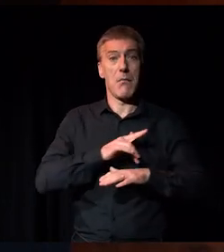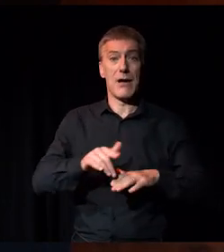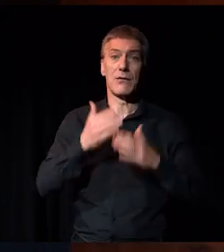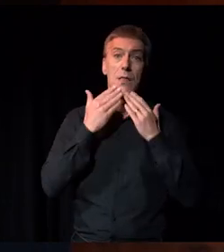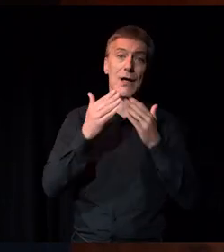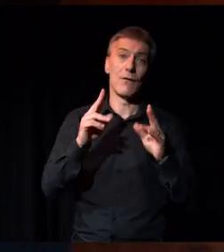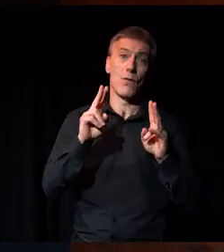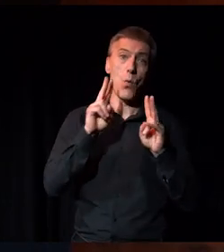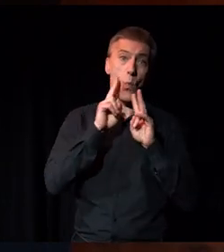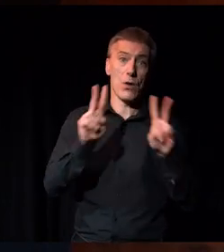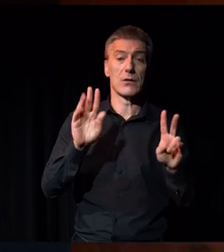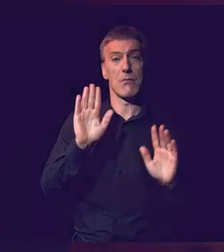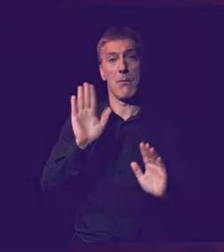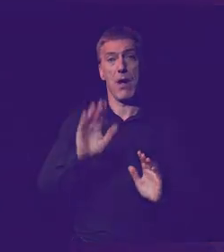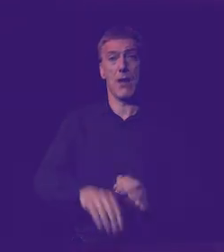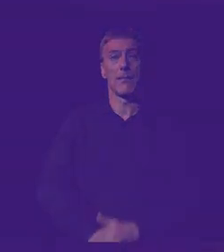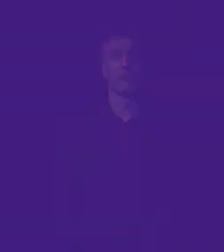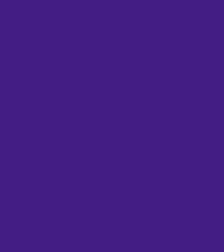thank you for watching and goodbye.